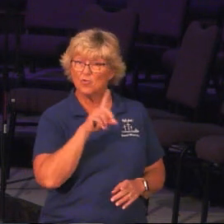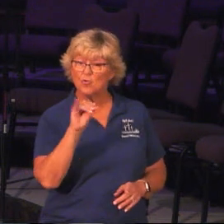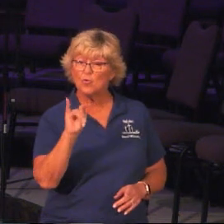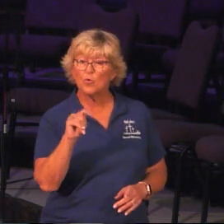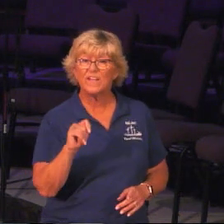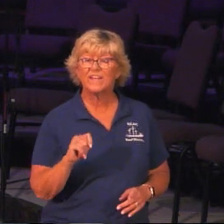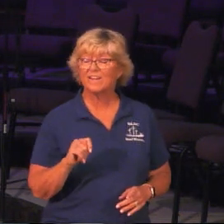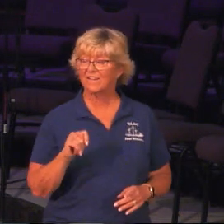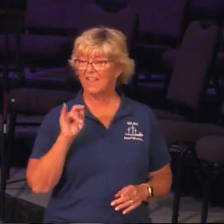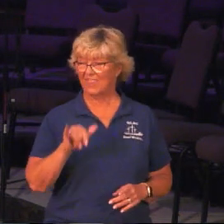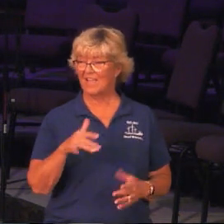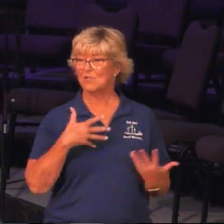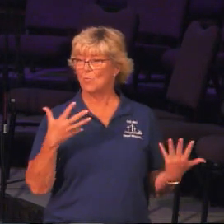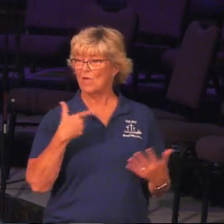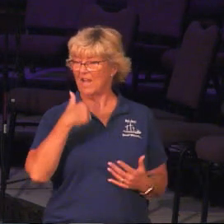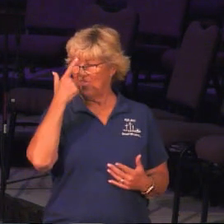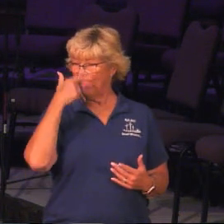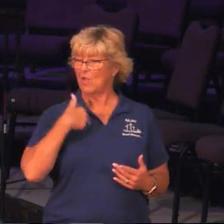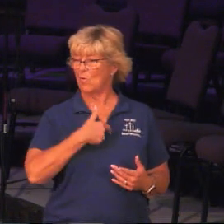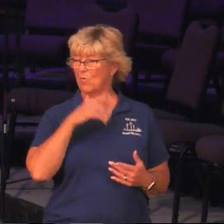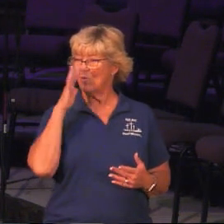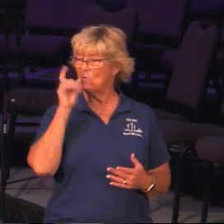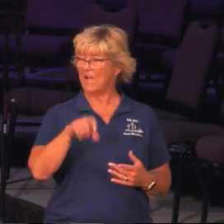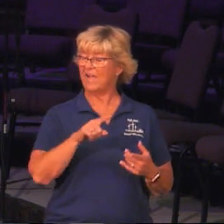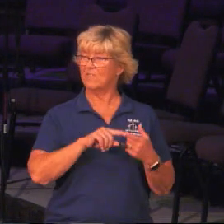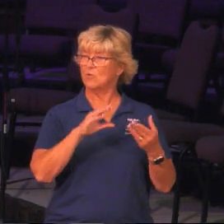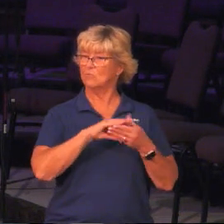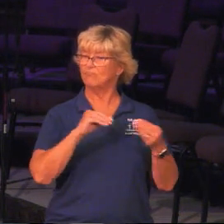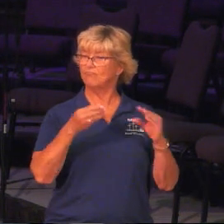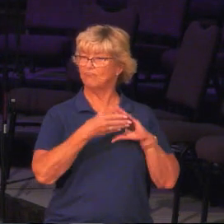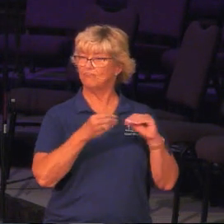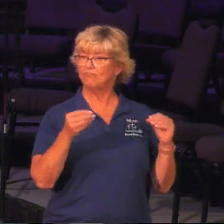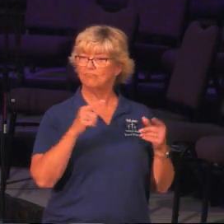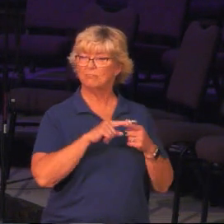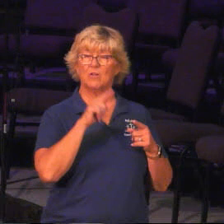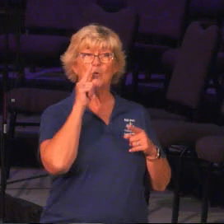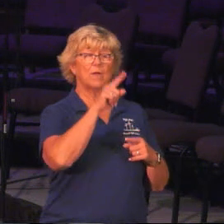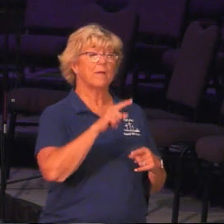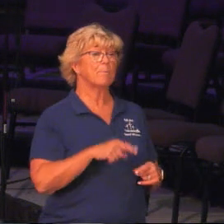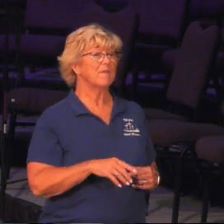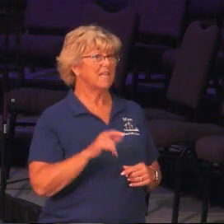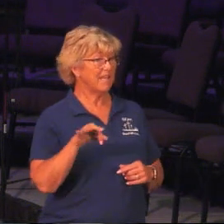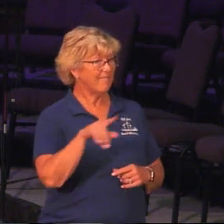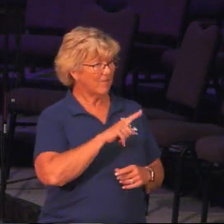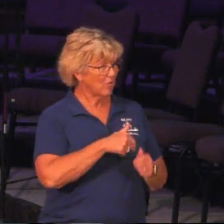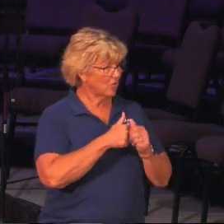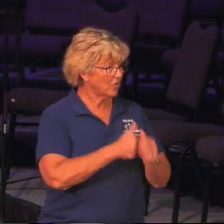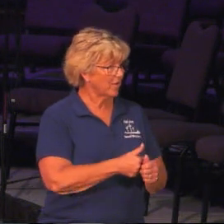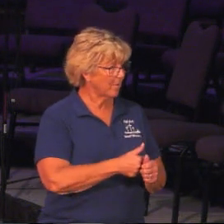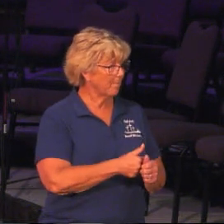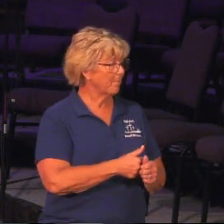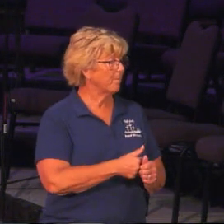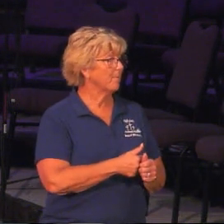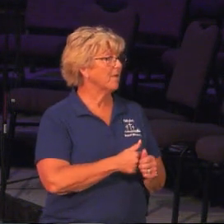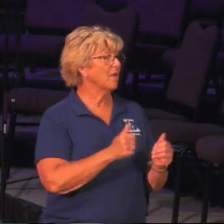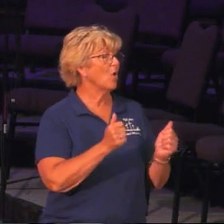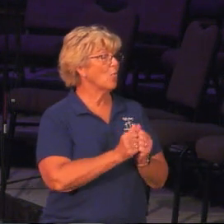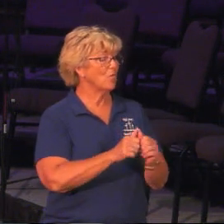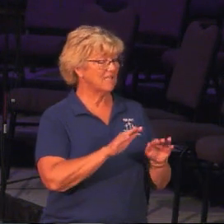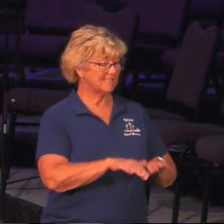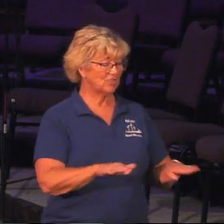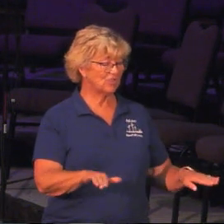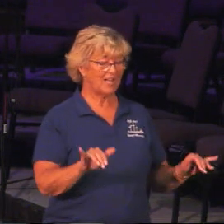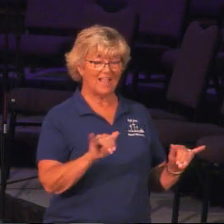That's what I think we will have to bring an account. And if you did them, did you do them with childlike